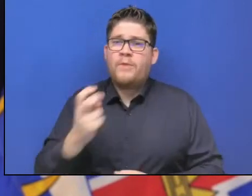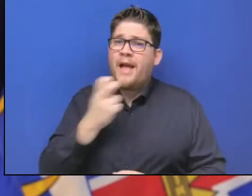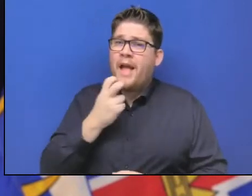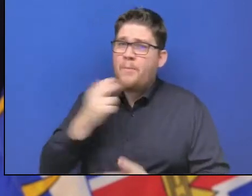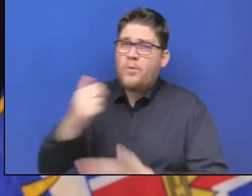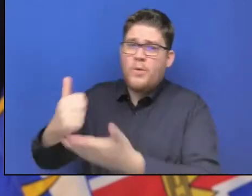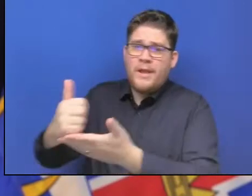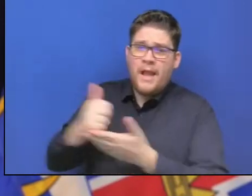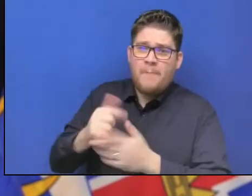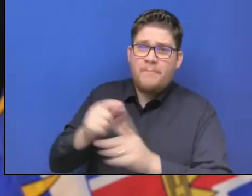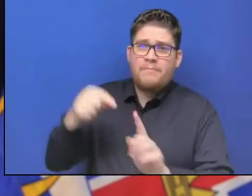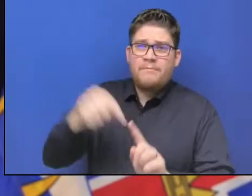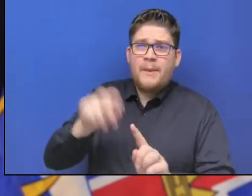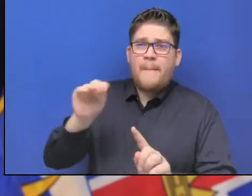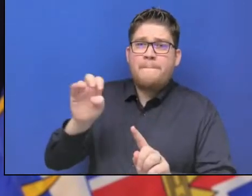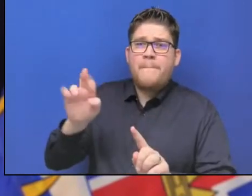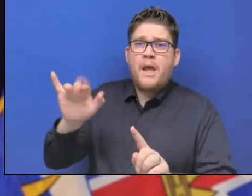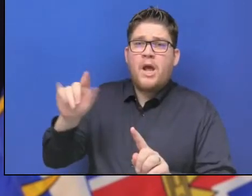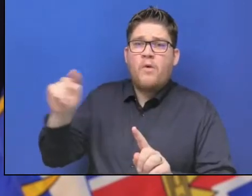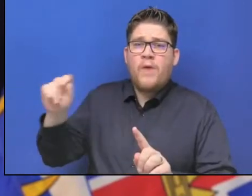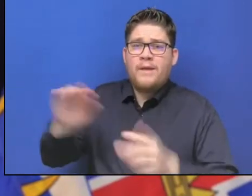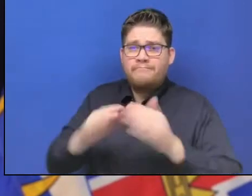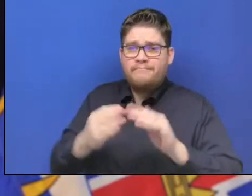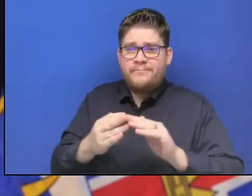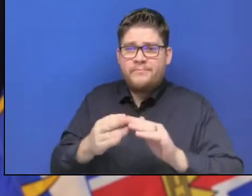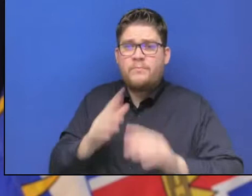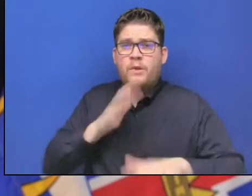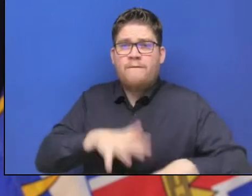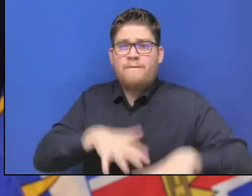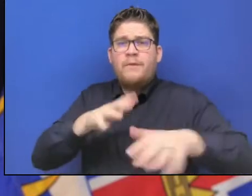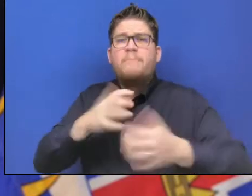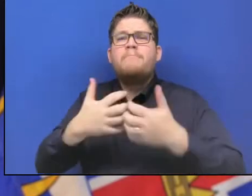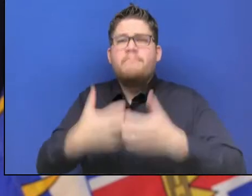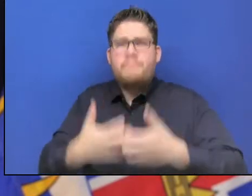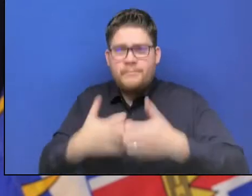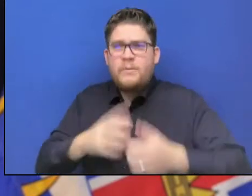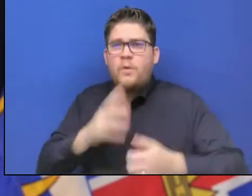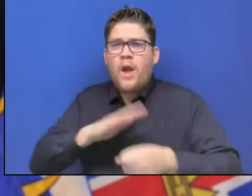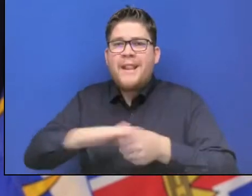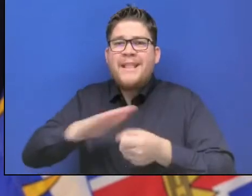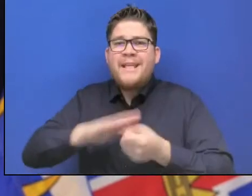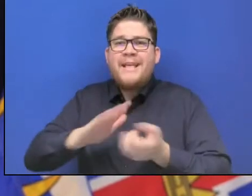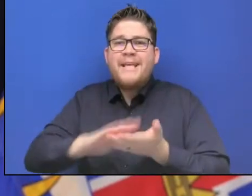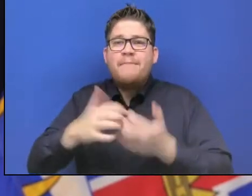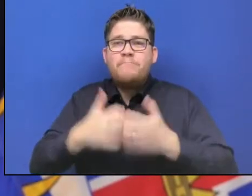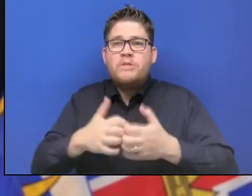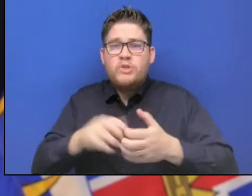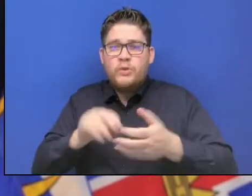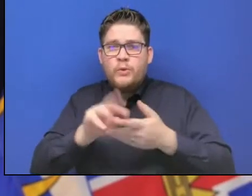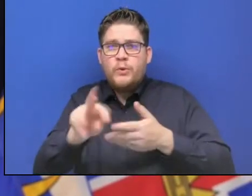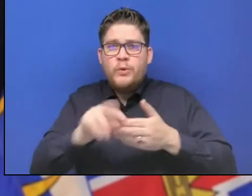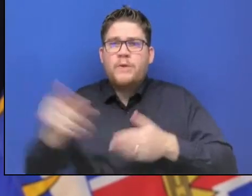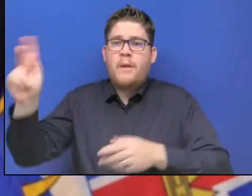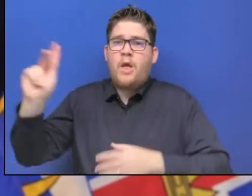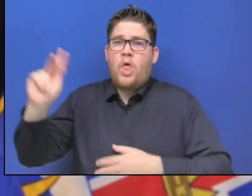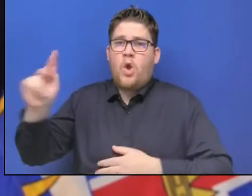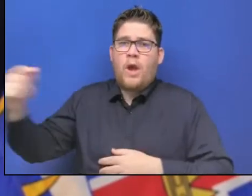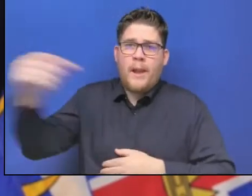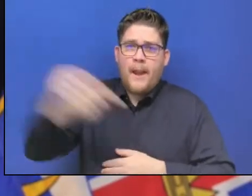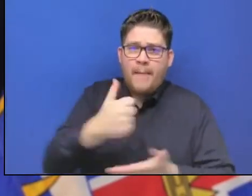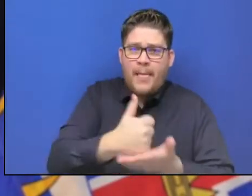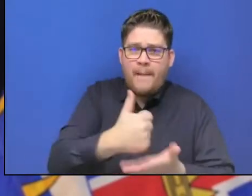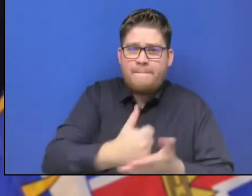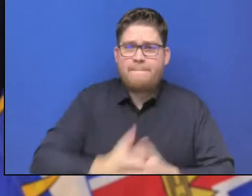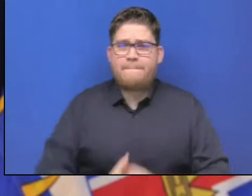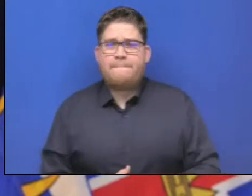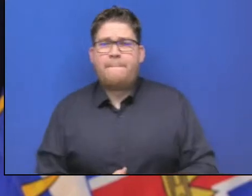back up and running full speed and help with other urgent needs. And I am so moved and inspired by the generosity, the strength